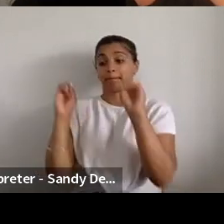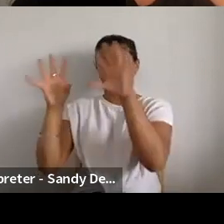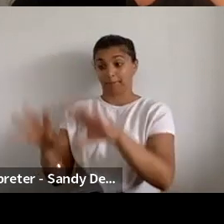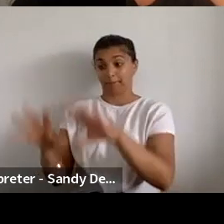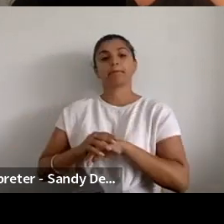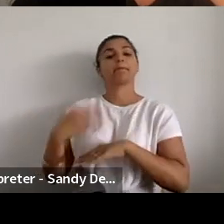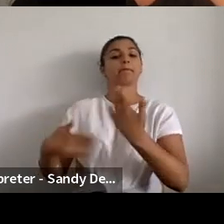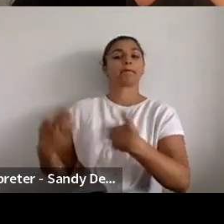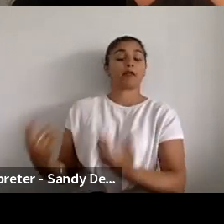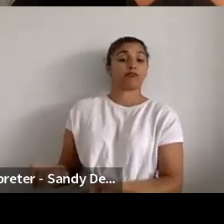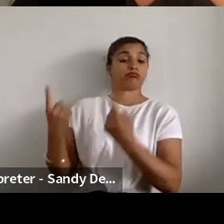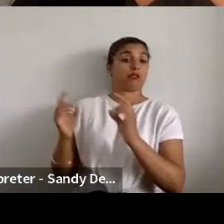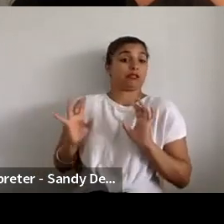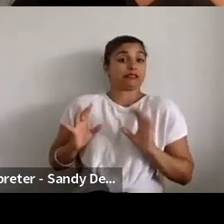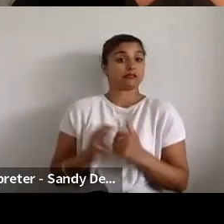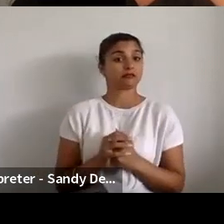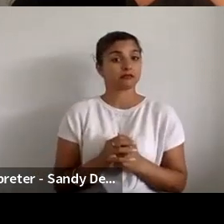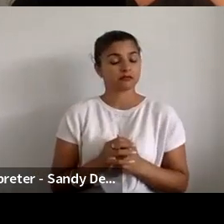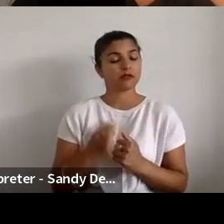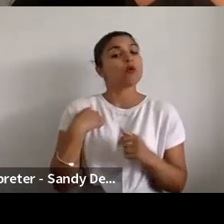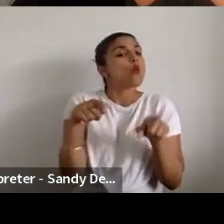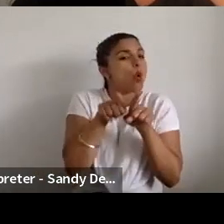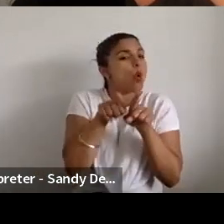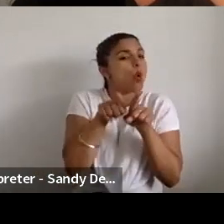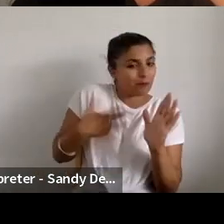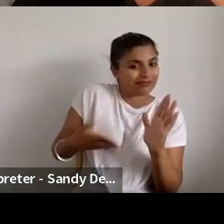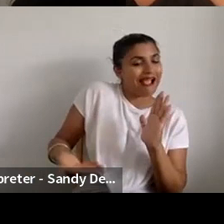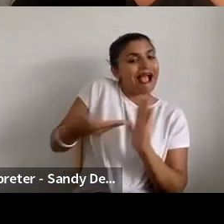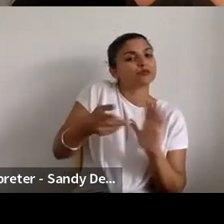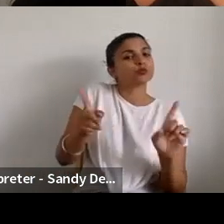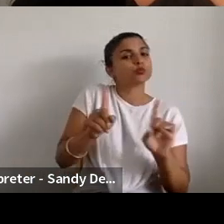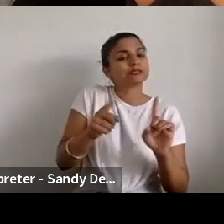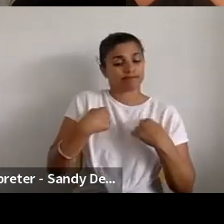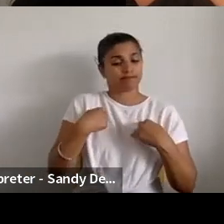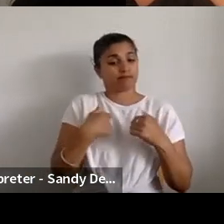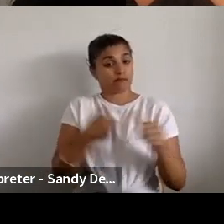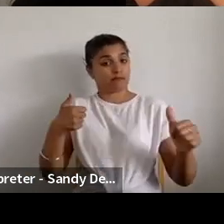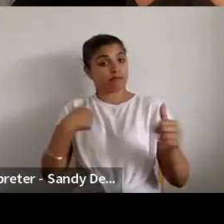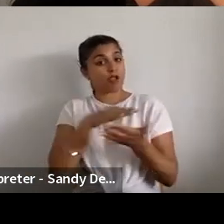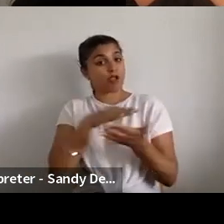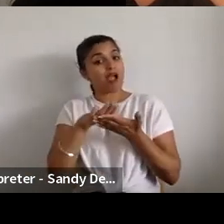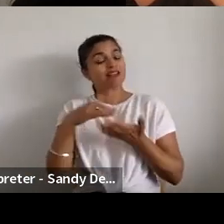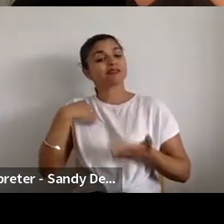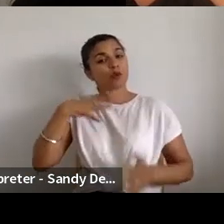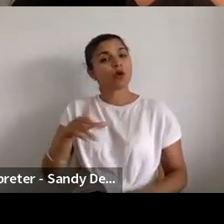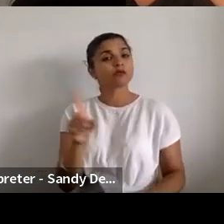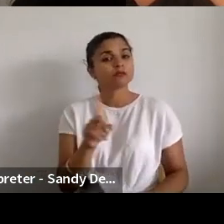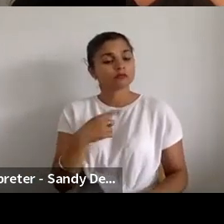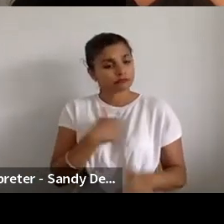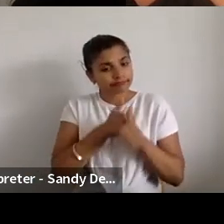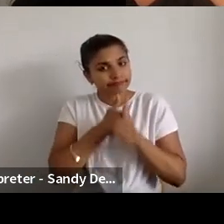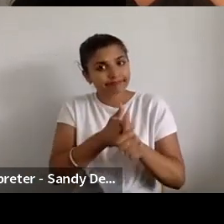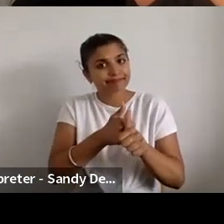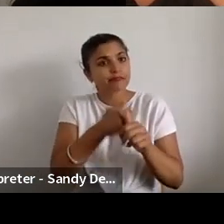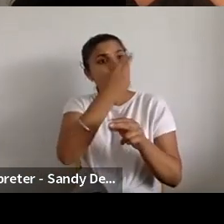We also put another layer in there that we, you know, as Horizon, wanted, we want to support artists that are spread across